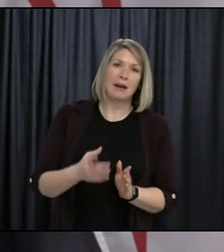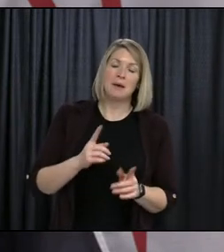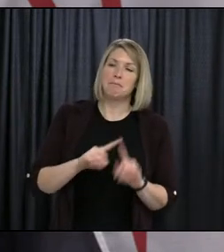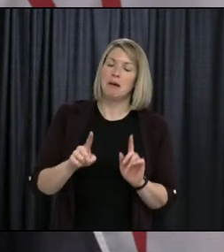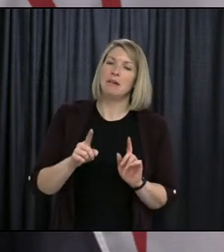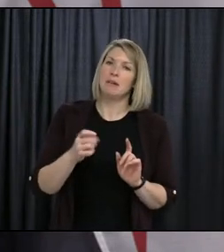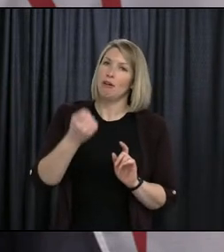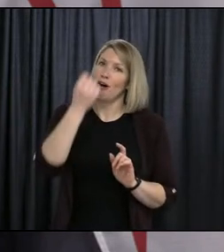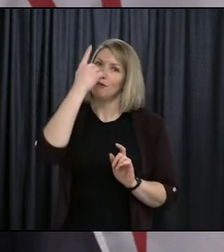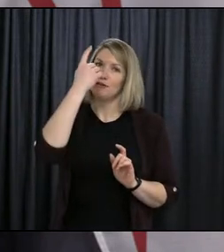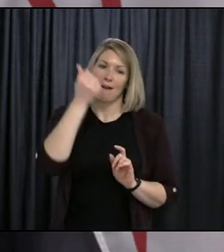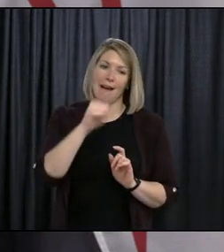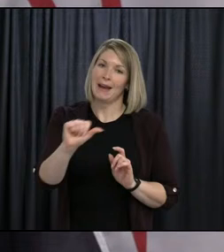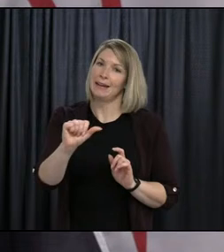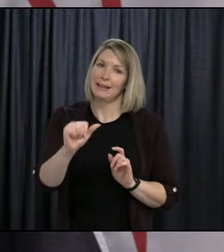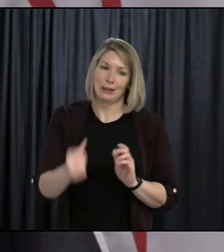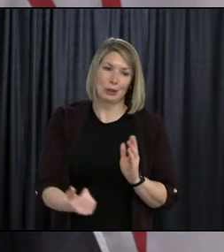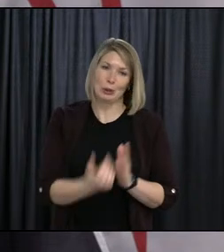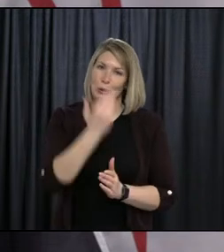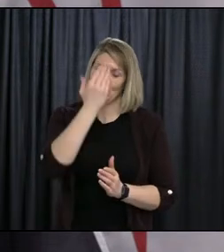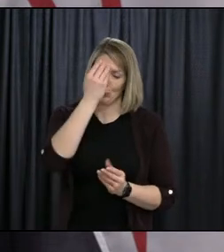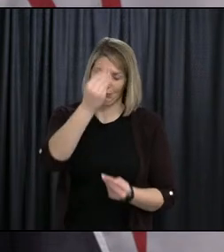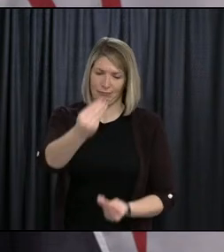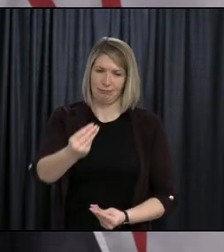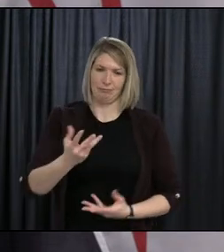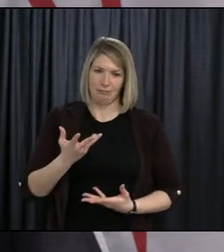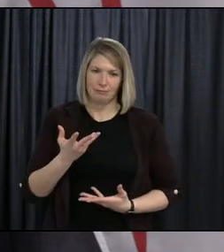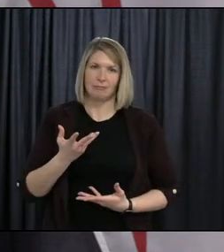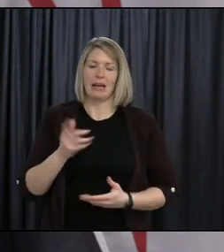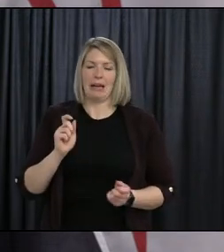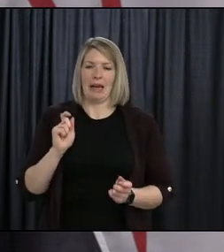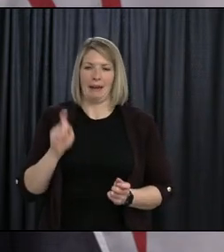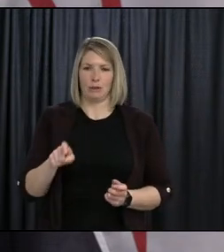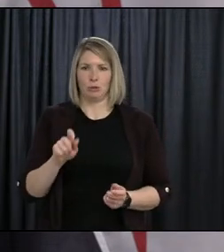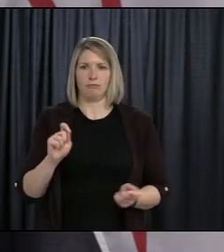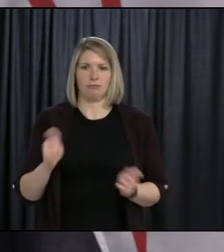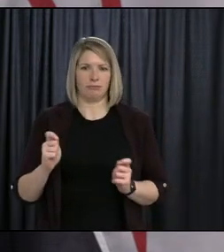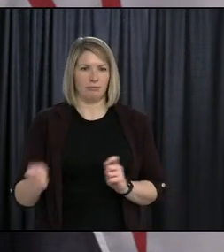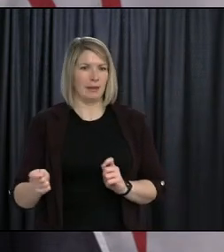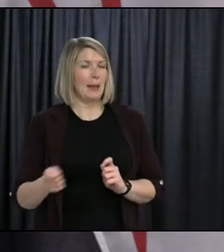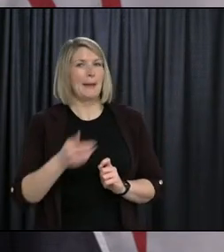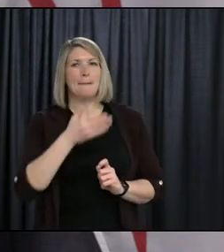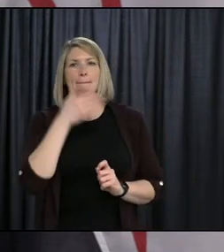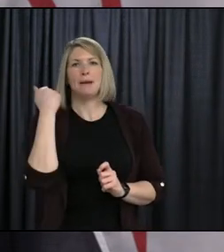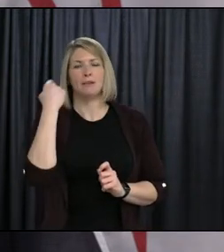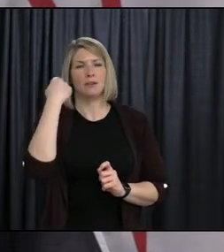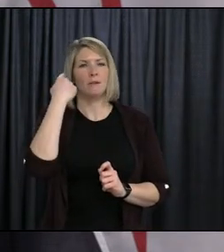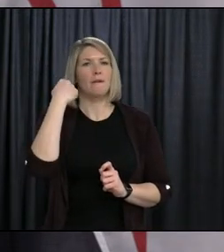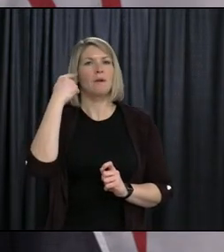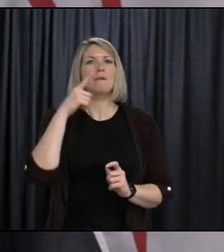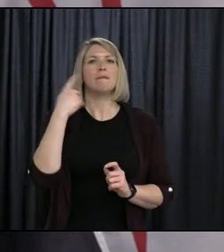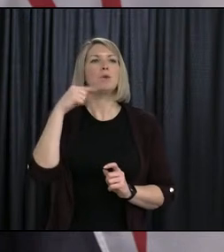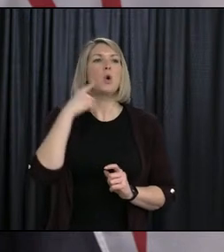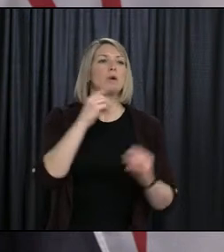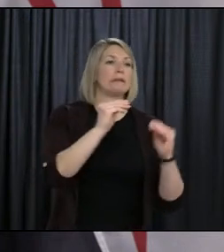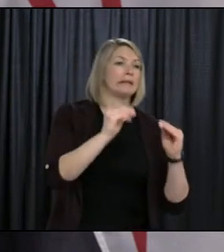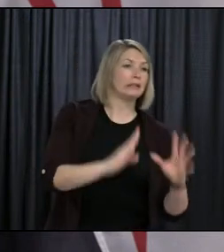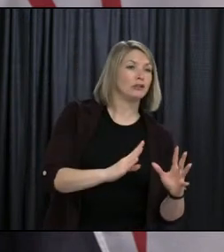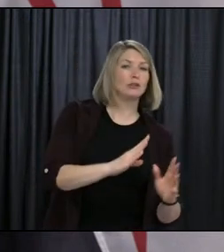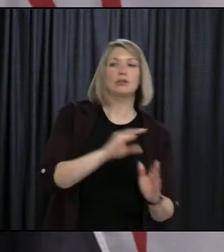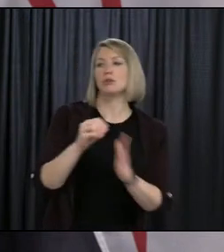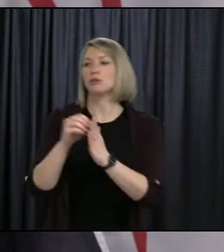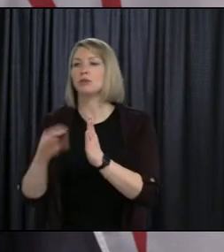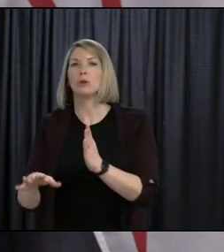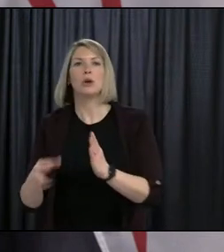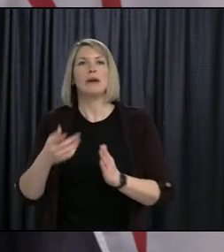to alter in the best interest of learning and of students and teachers, then we will do so. We're not fixed here